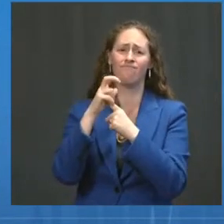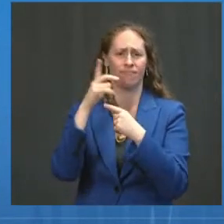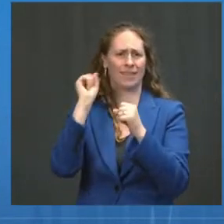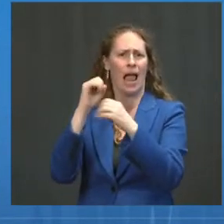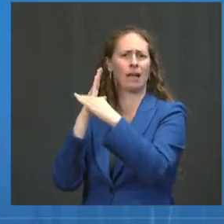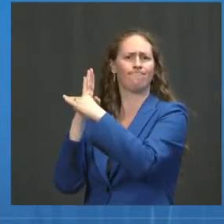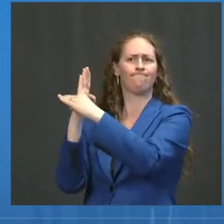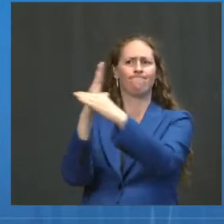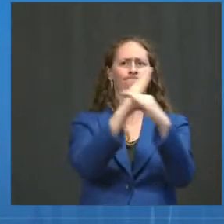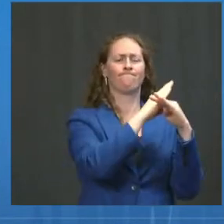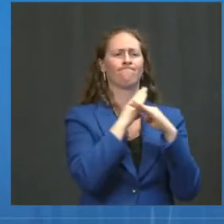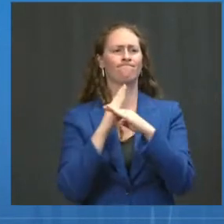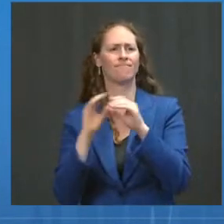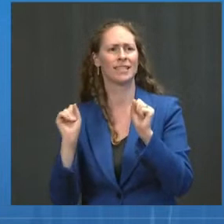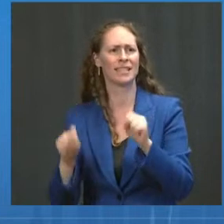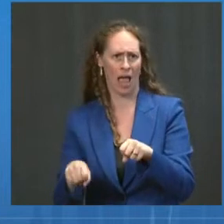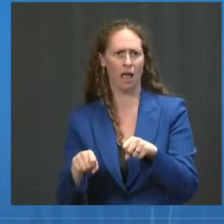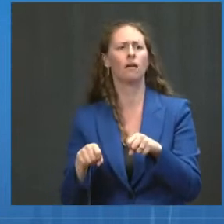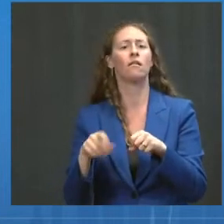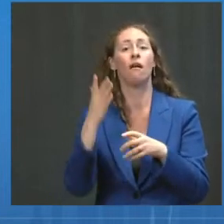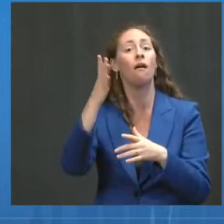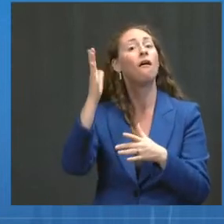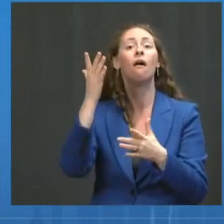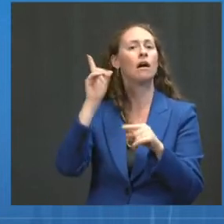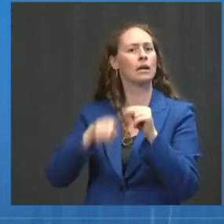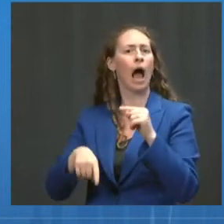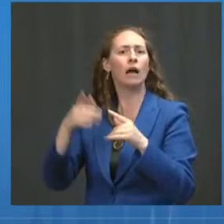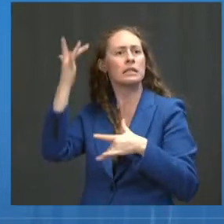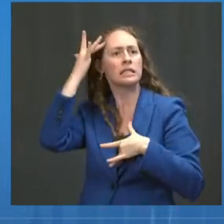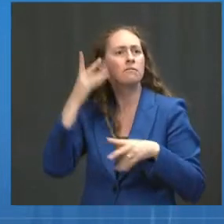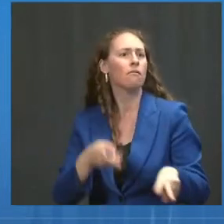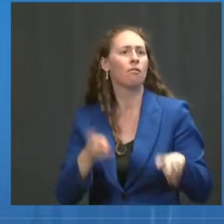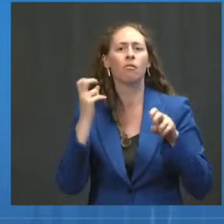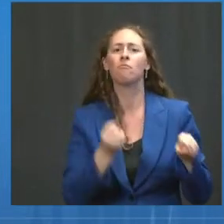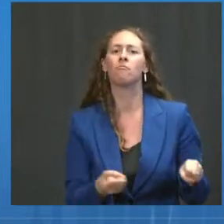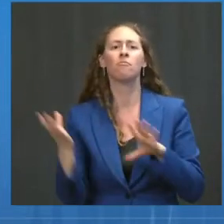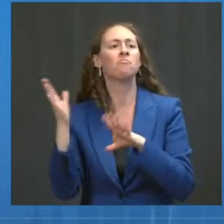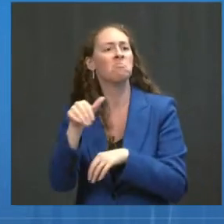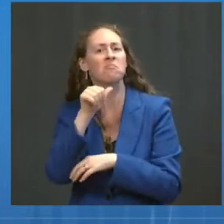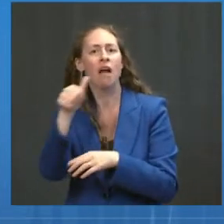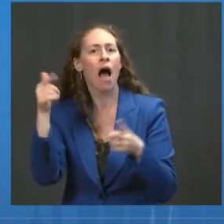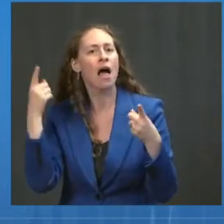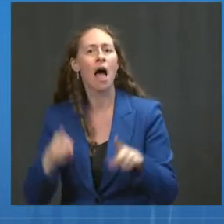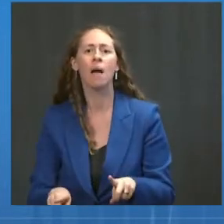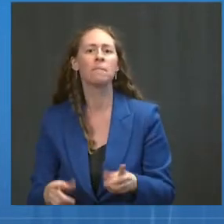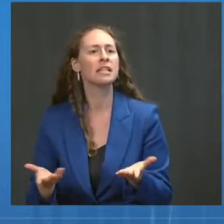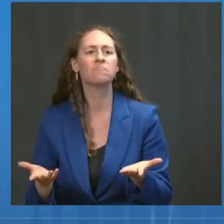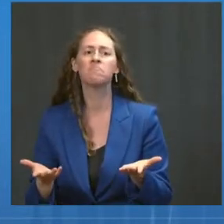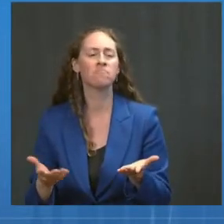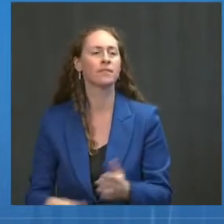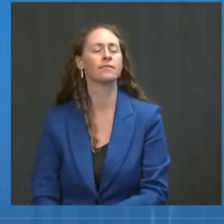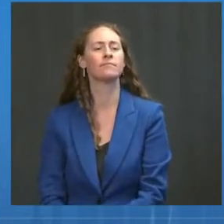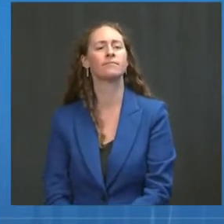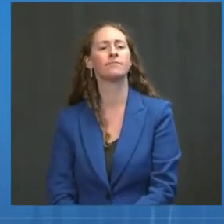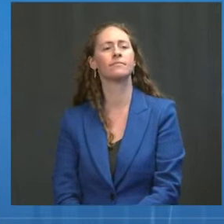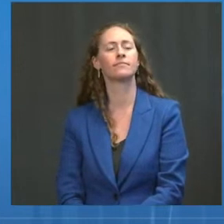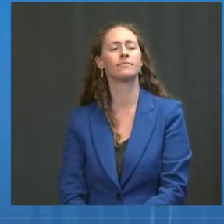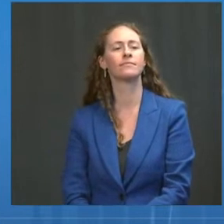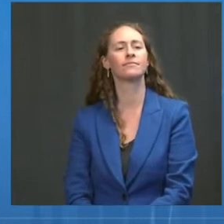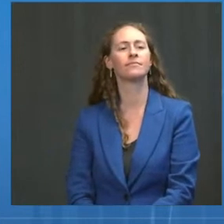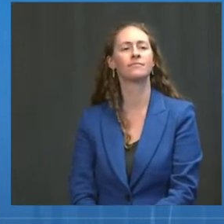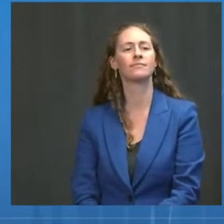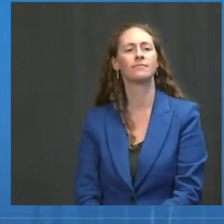severe disease, hospitalization, and death. The COVID-19 vaccines that are authorized in the United States have been remarkably